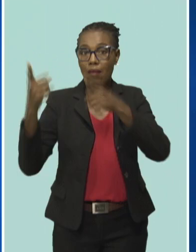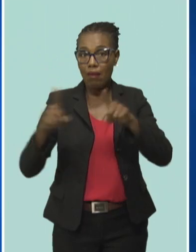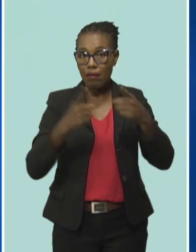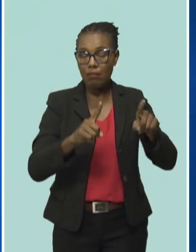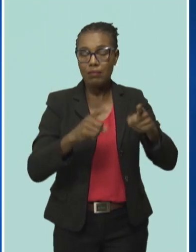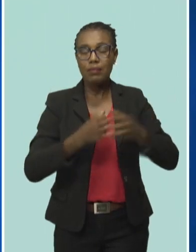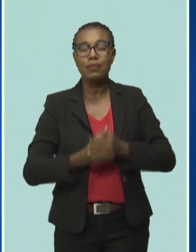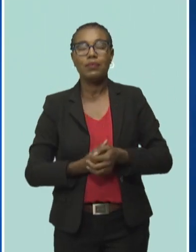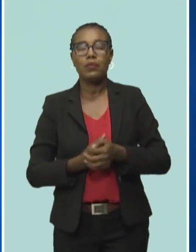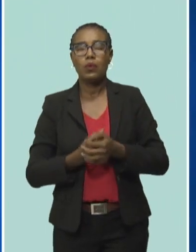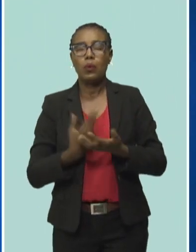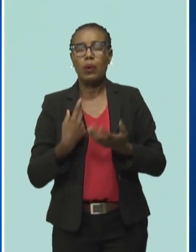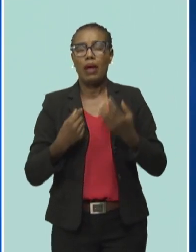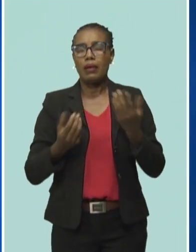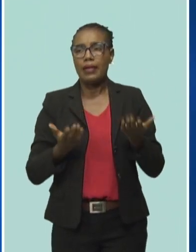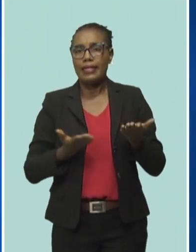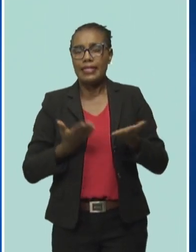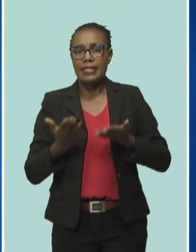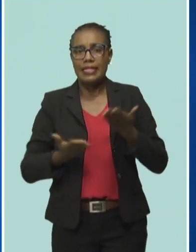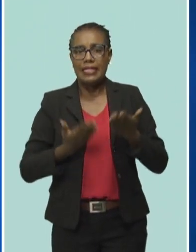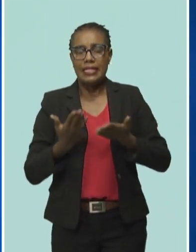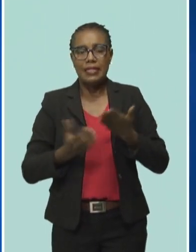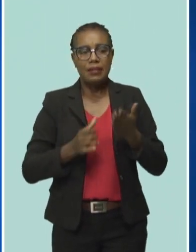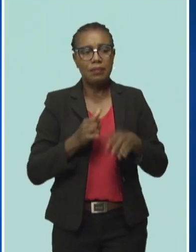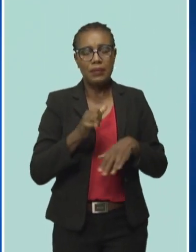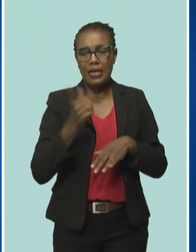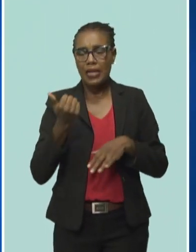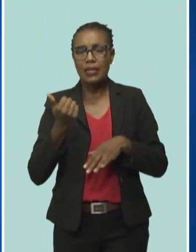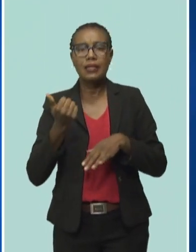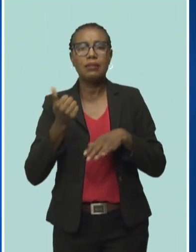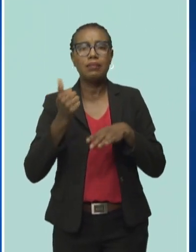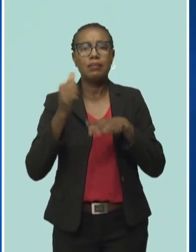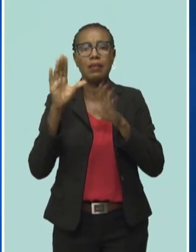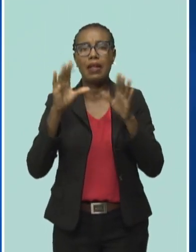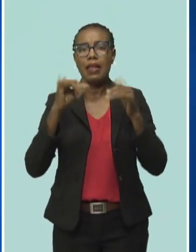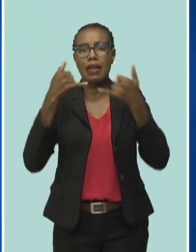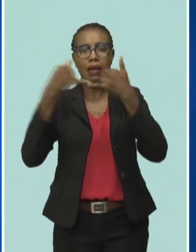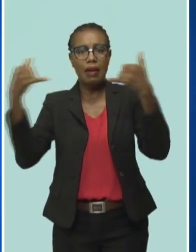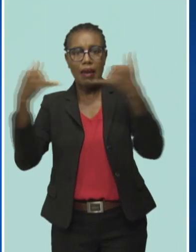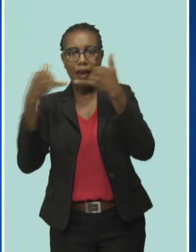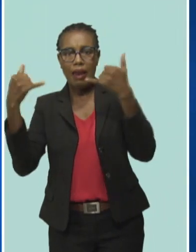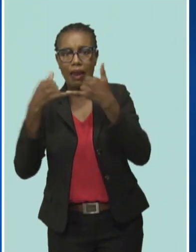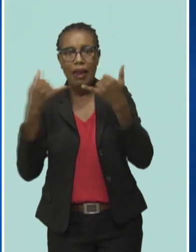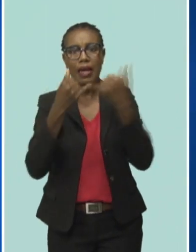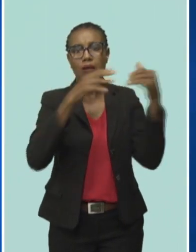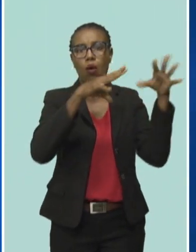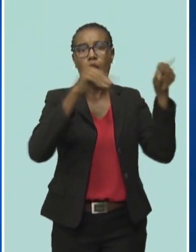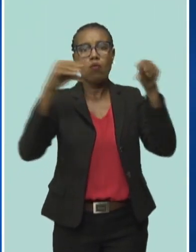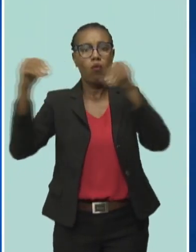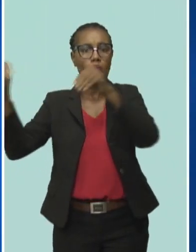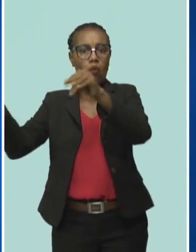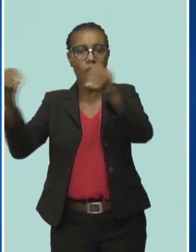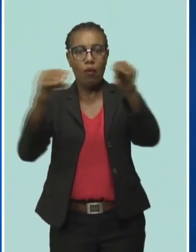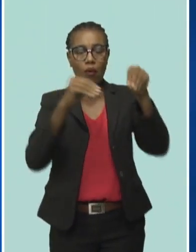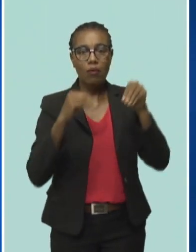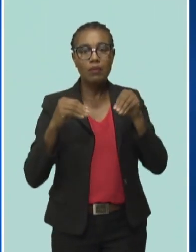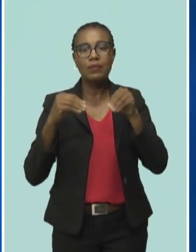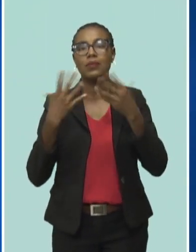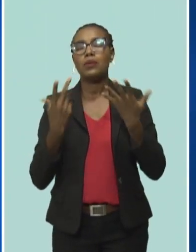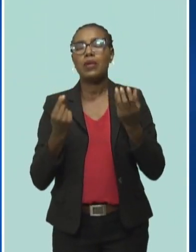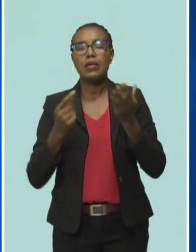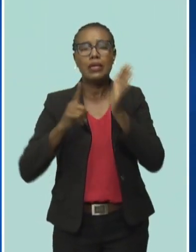adjacent transmission lines also impacted and tripping off and we're in the process of